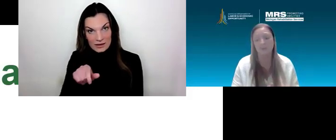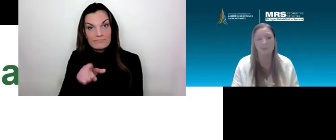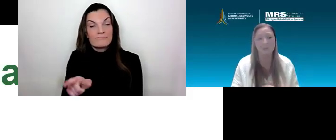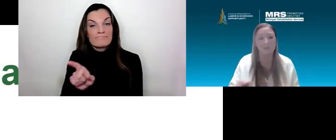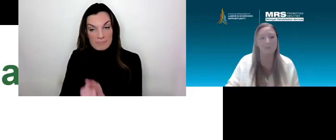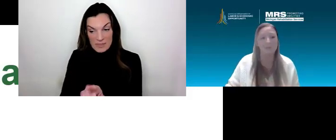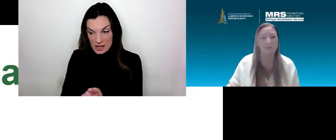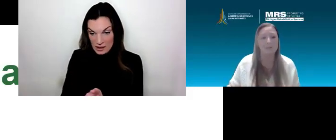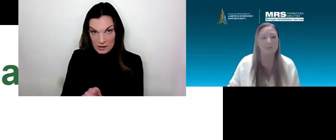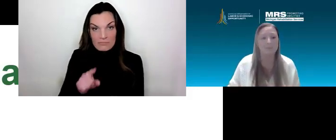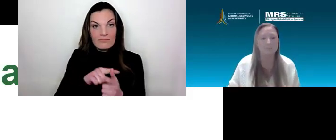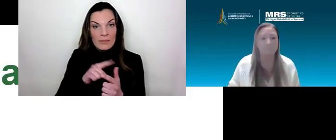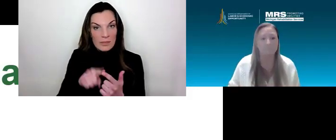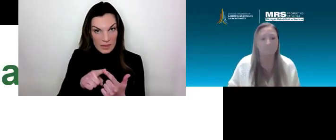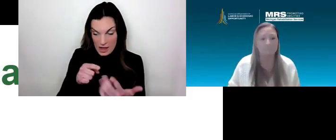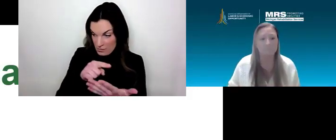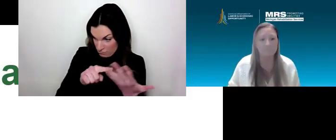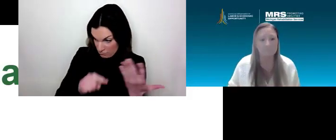those extra services.